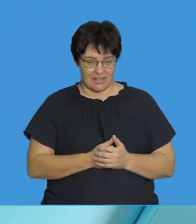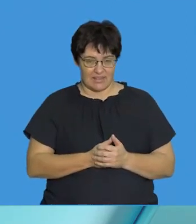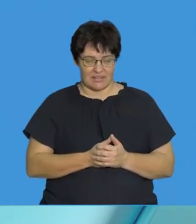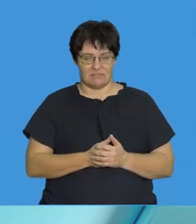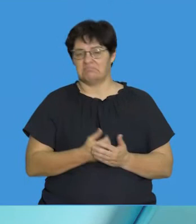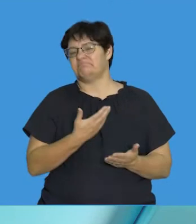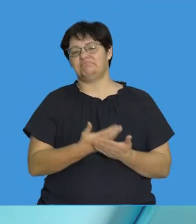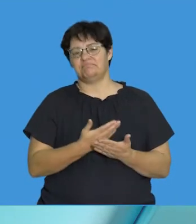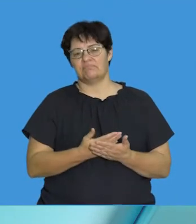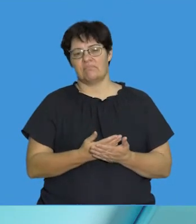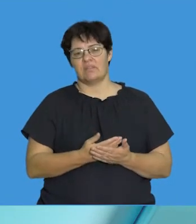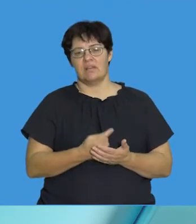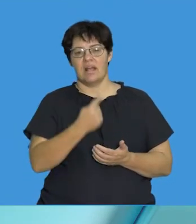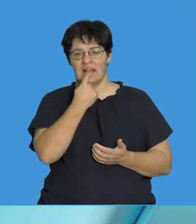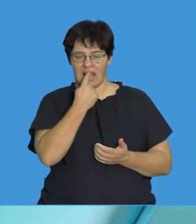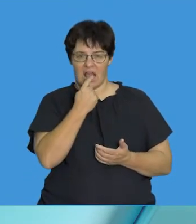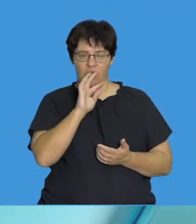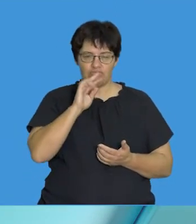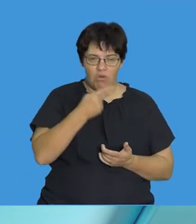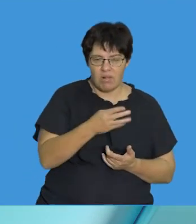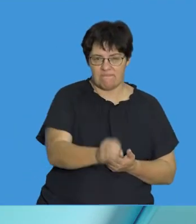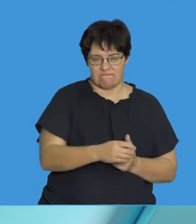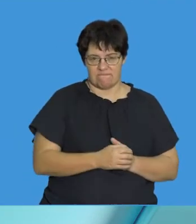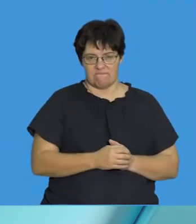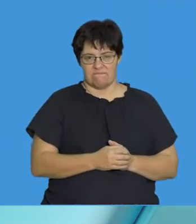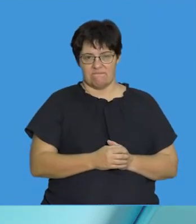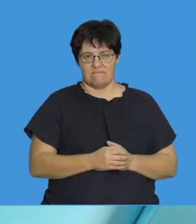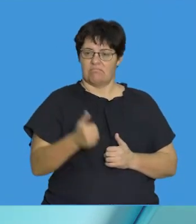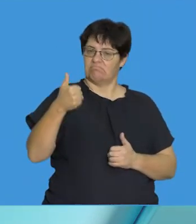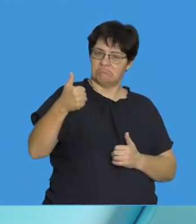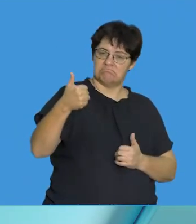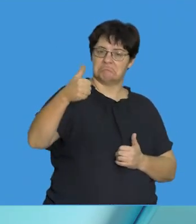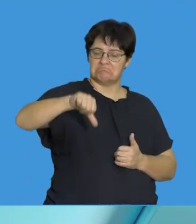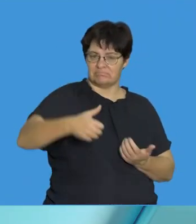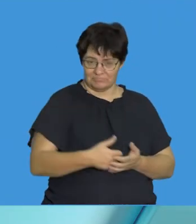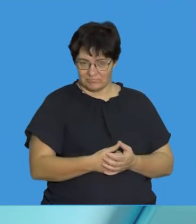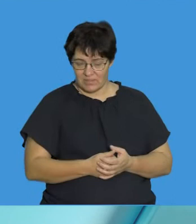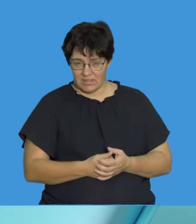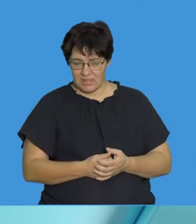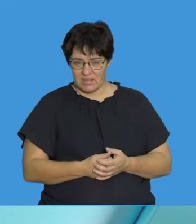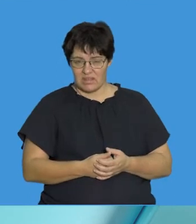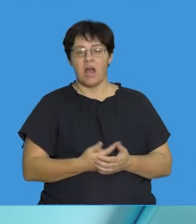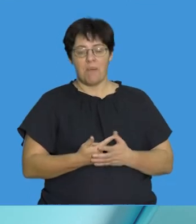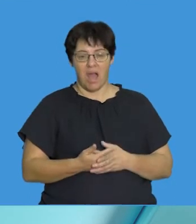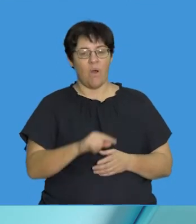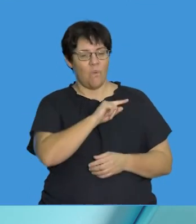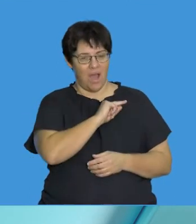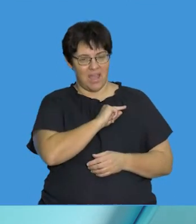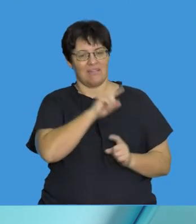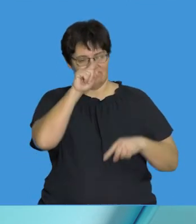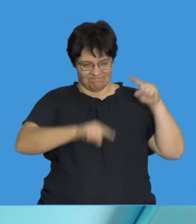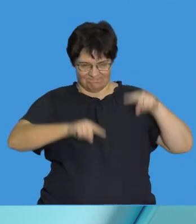of me to be able to roll my thumb, the ability of the hitchhiker's thumb, those are characteristics that are all as a result of